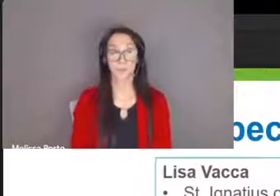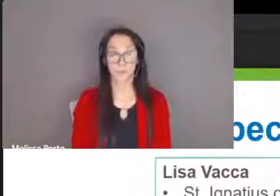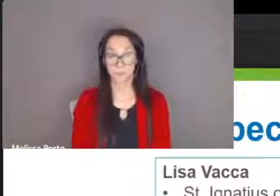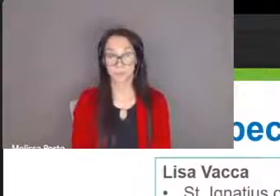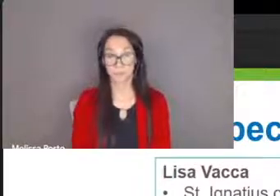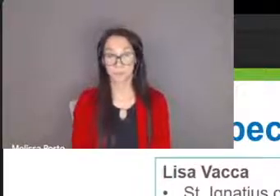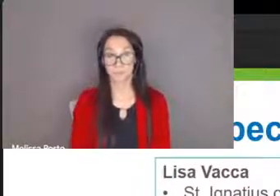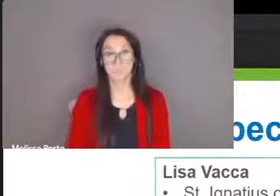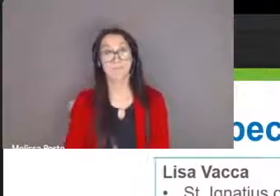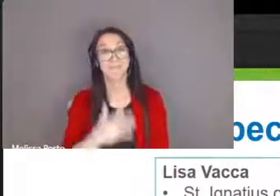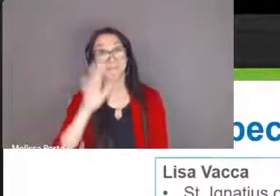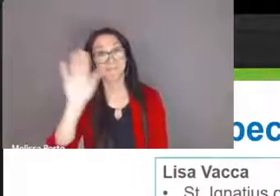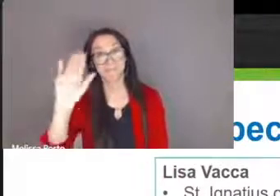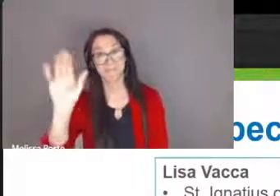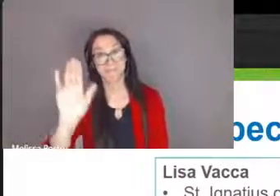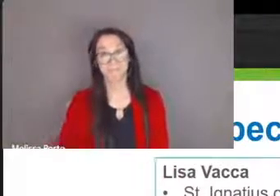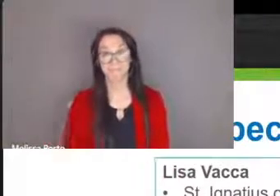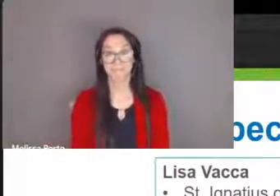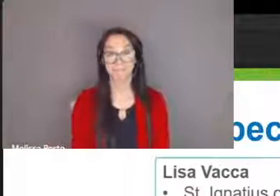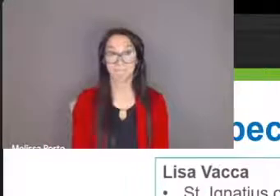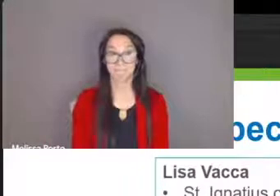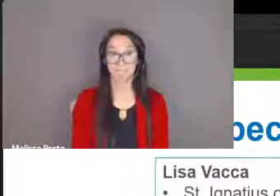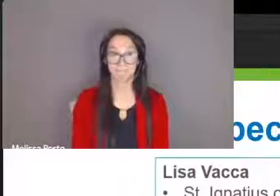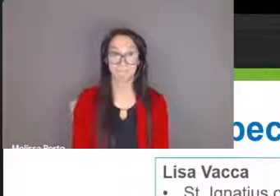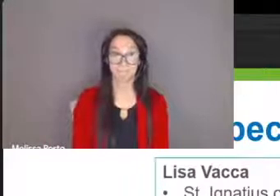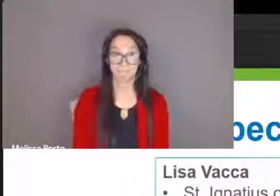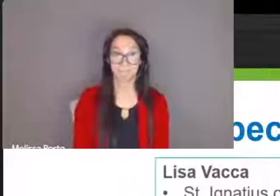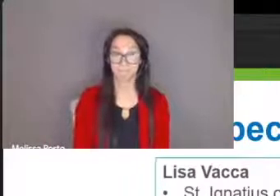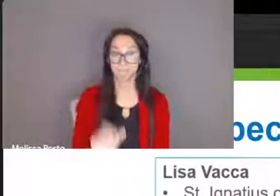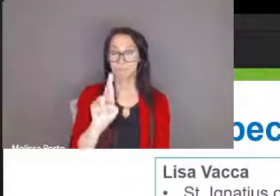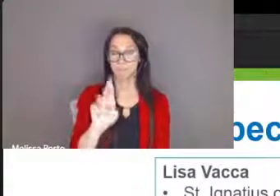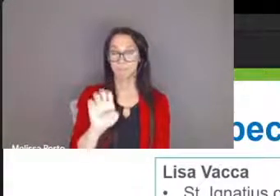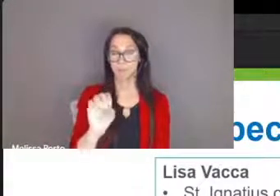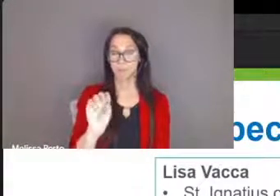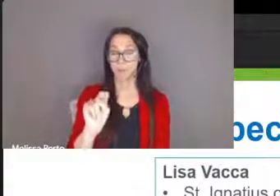good evening everyone riona richardson